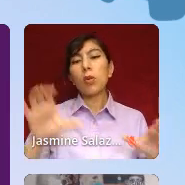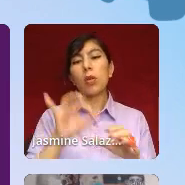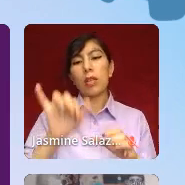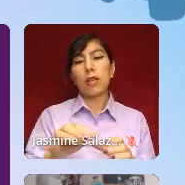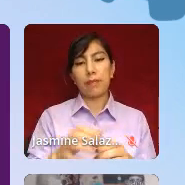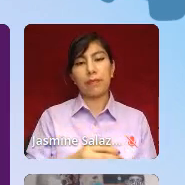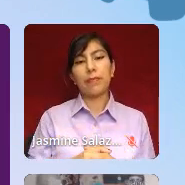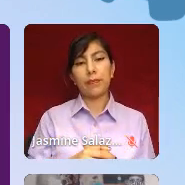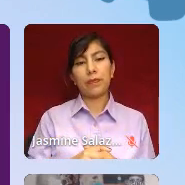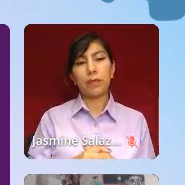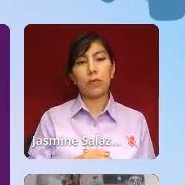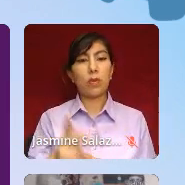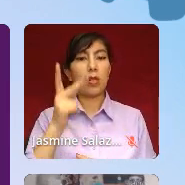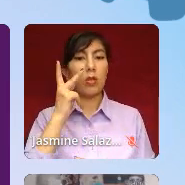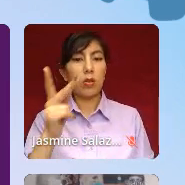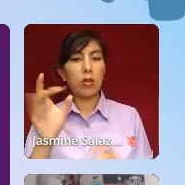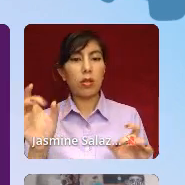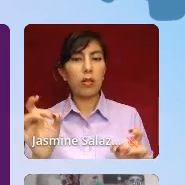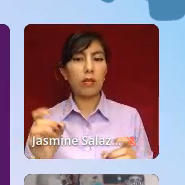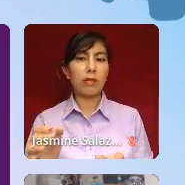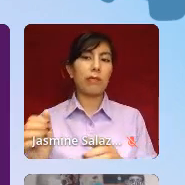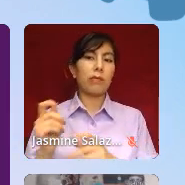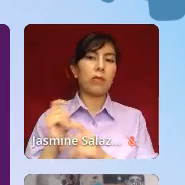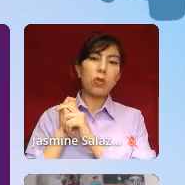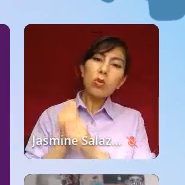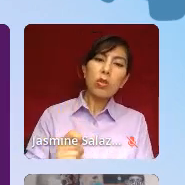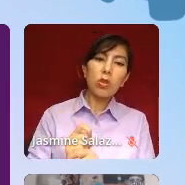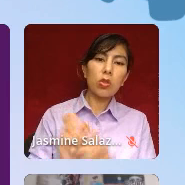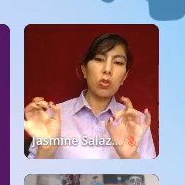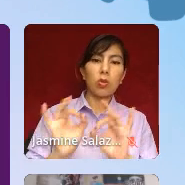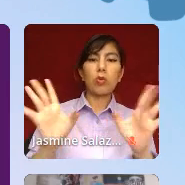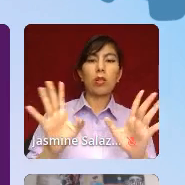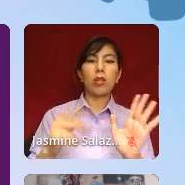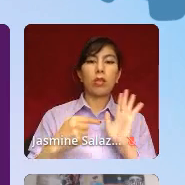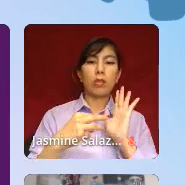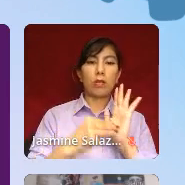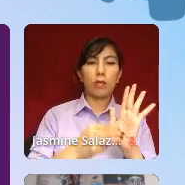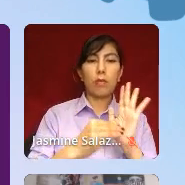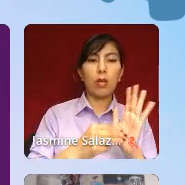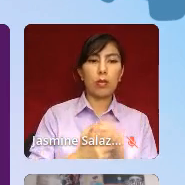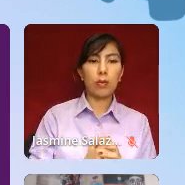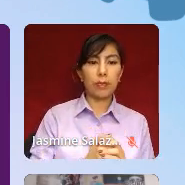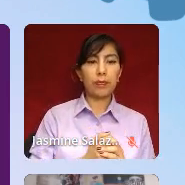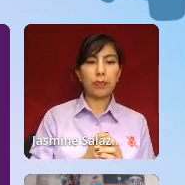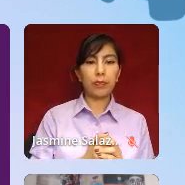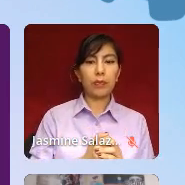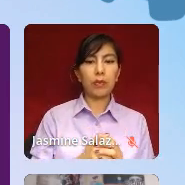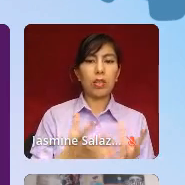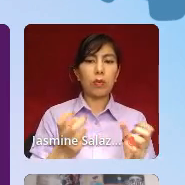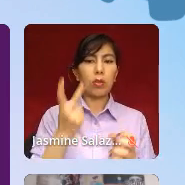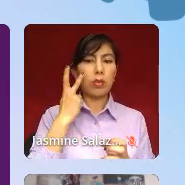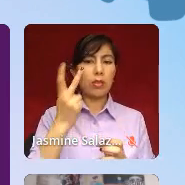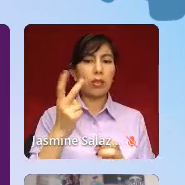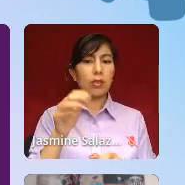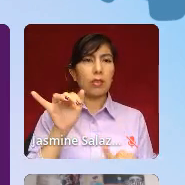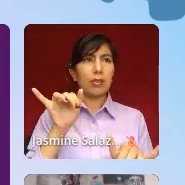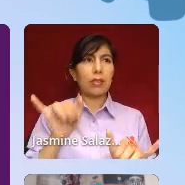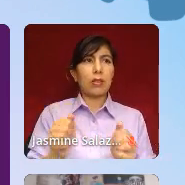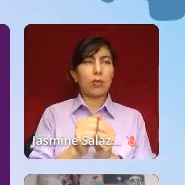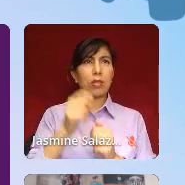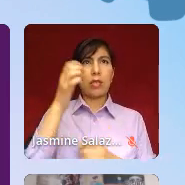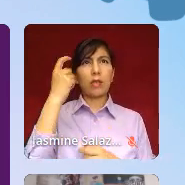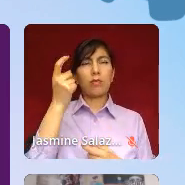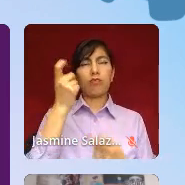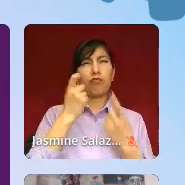take a look at our traditional crisis model. I want to uplift this wisdom from Julian Plumidor. And I just want you to sit with a question. Where do